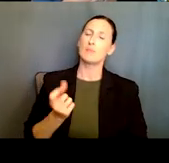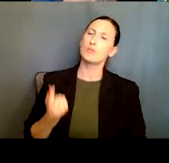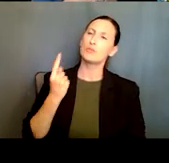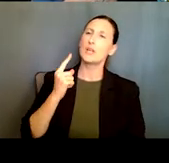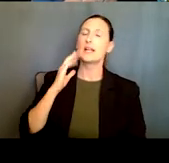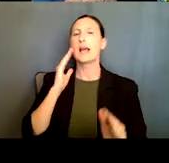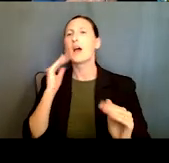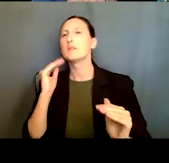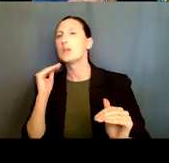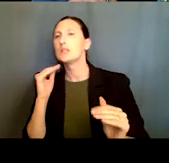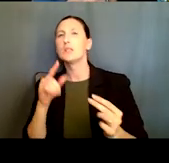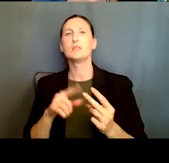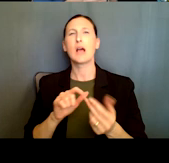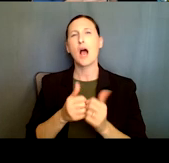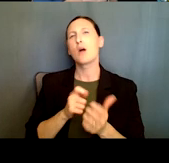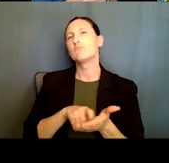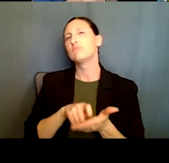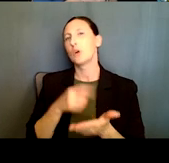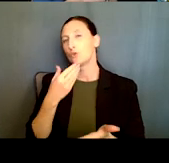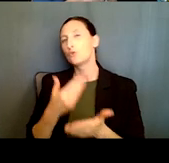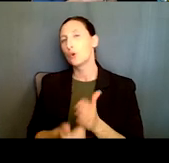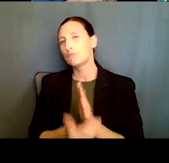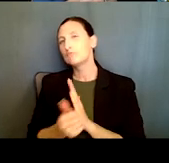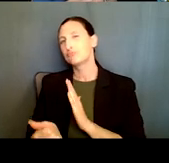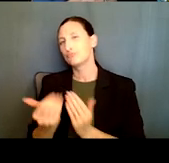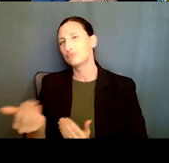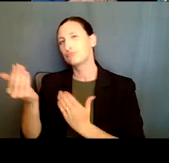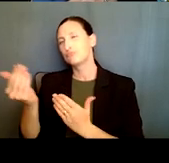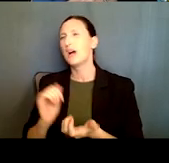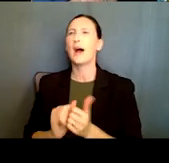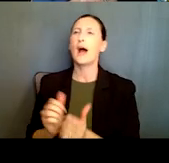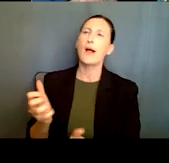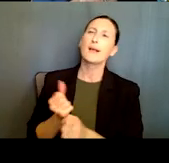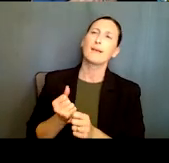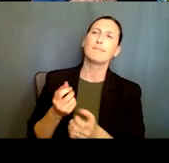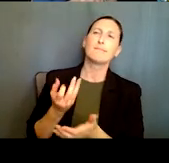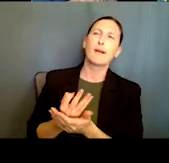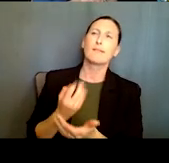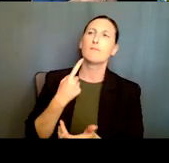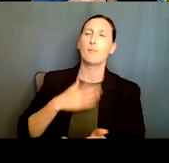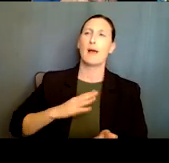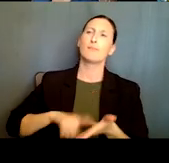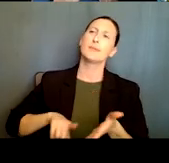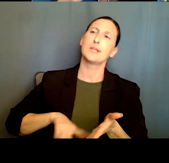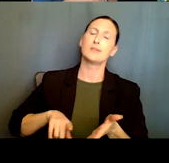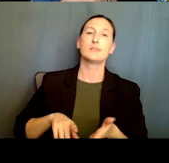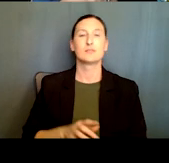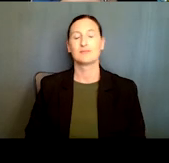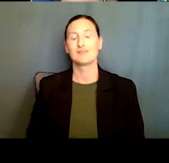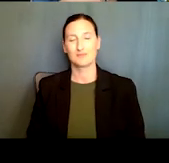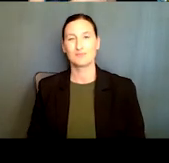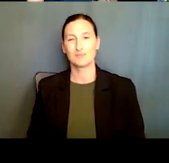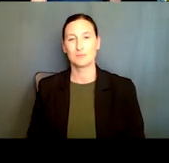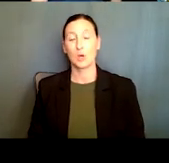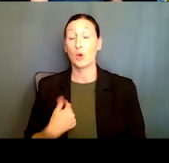to write a good proposal and how to get funded and, and get support for their research. Anybody interested, we strongly